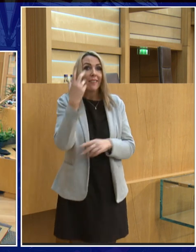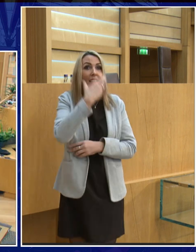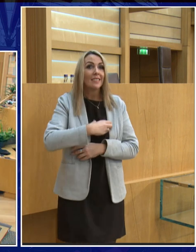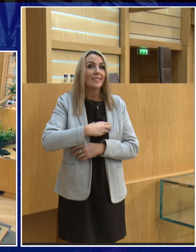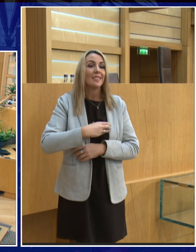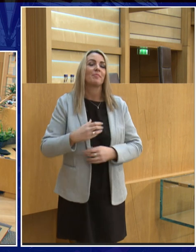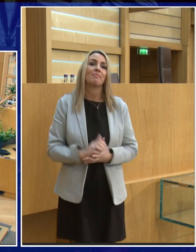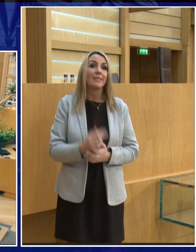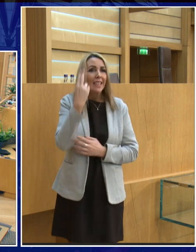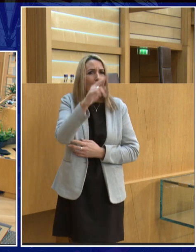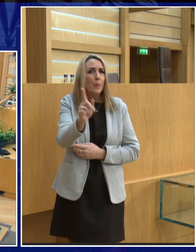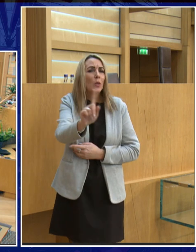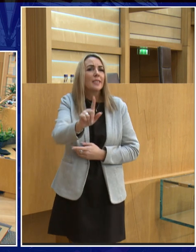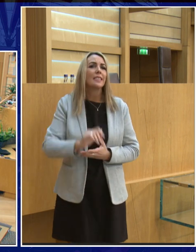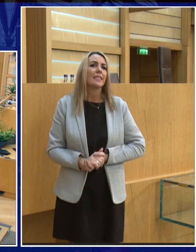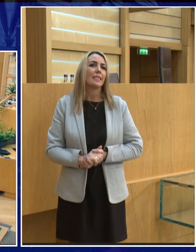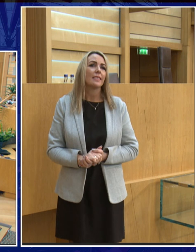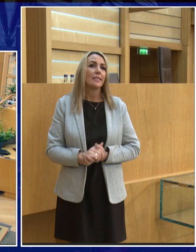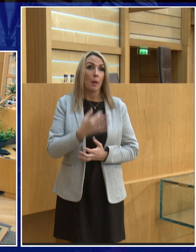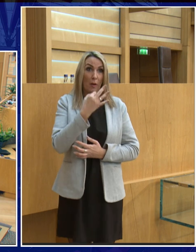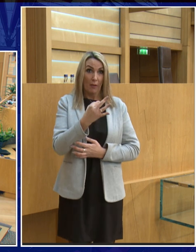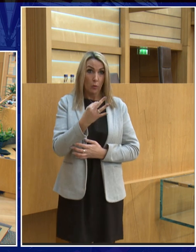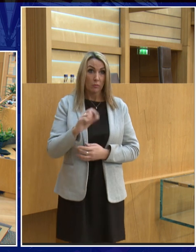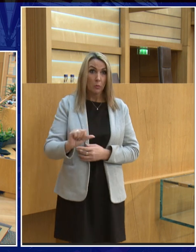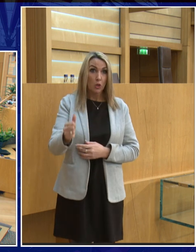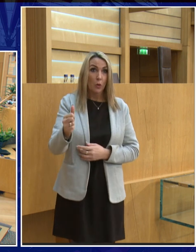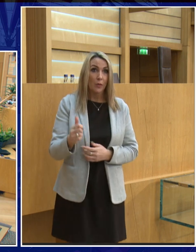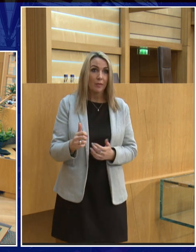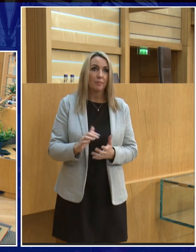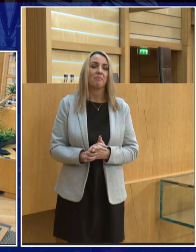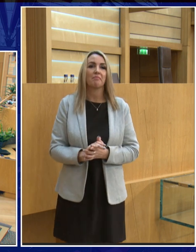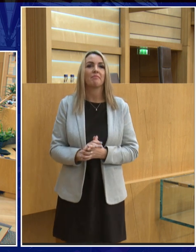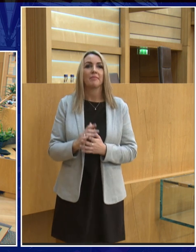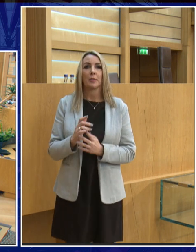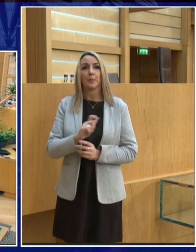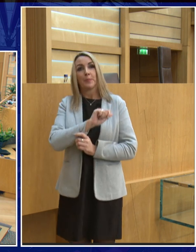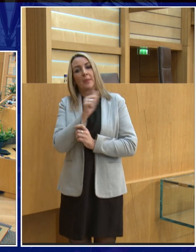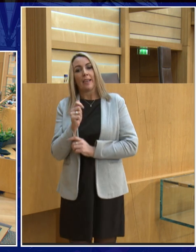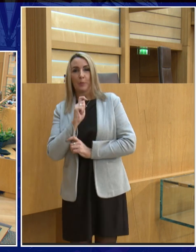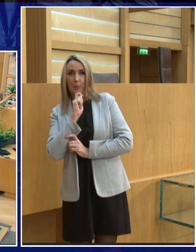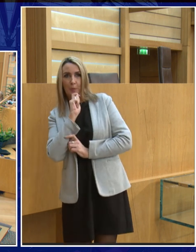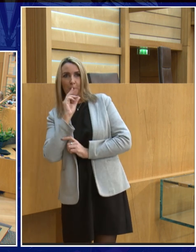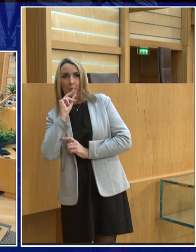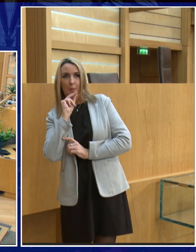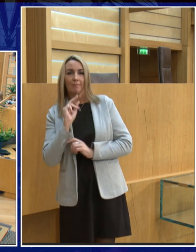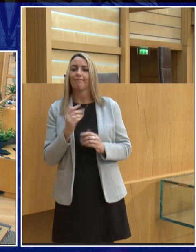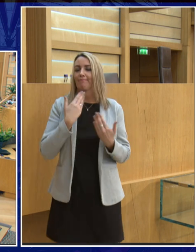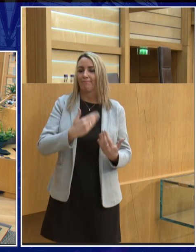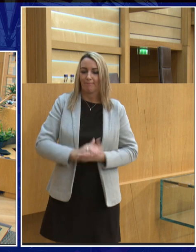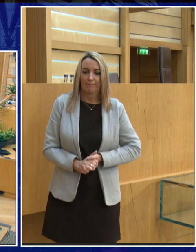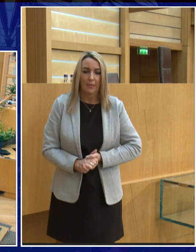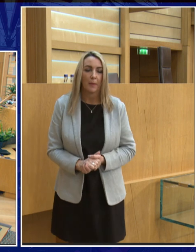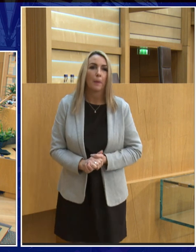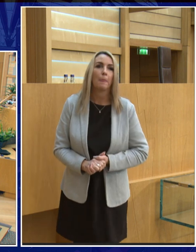oh there you go what's your name is the microphone is the microphone it's on but you need to stand next to it go in front of it that's you thank you